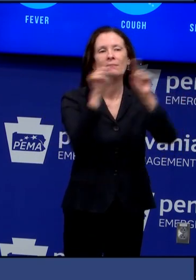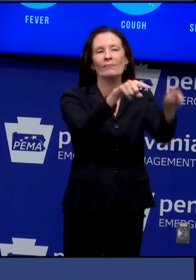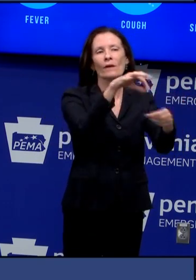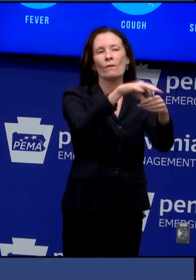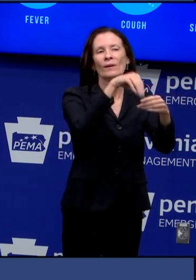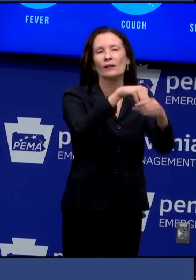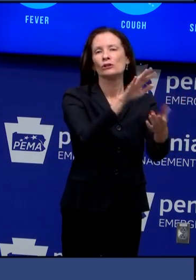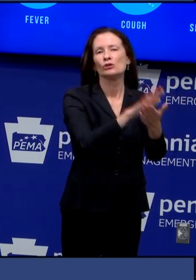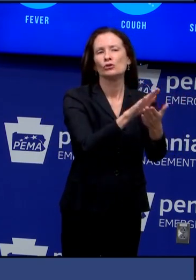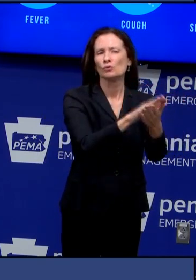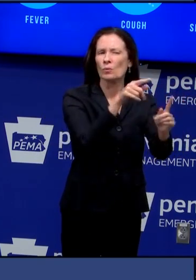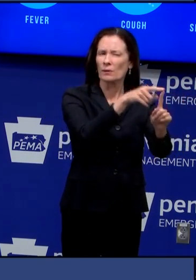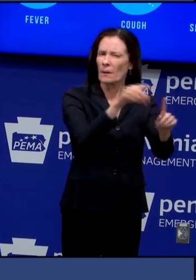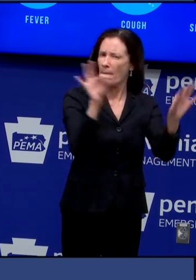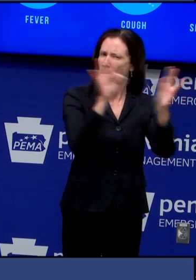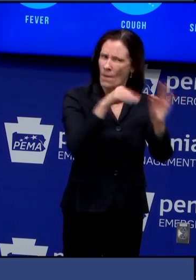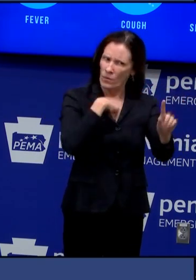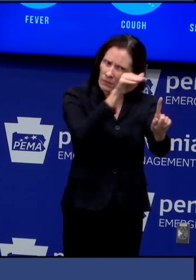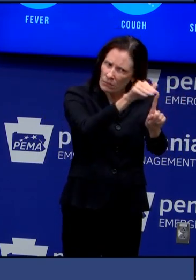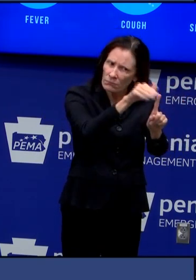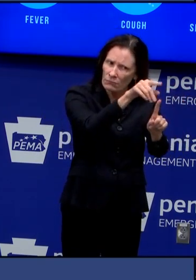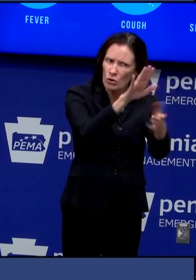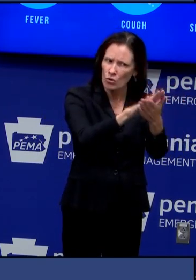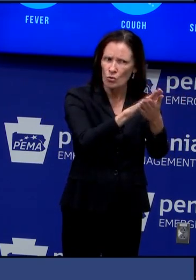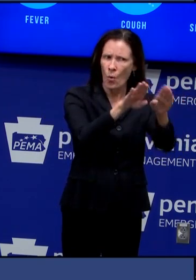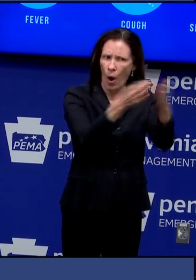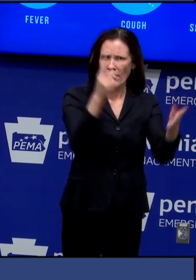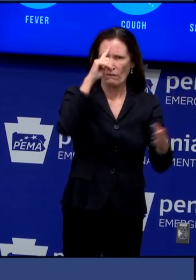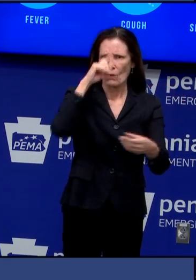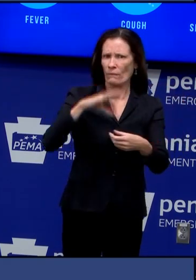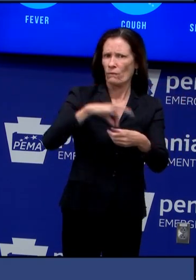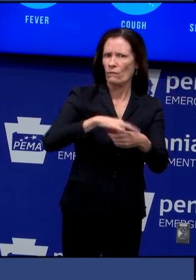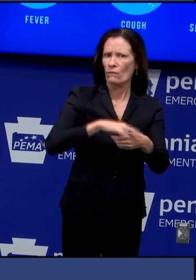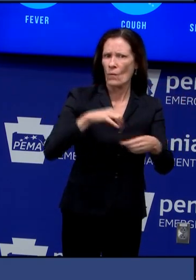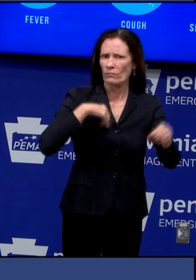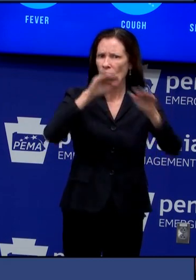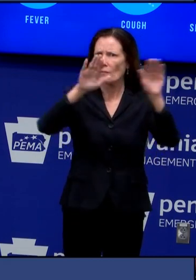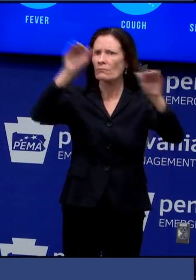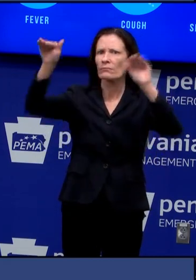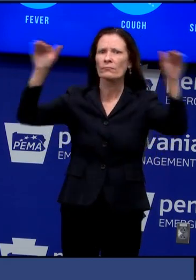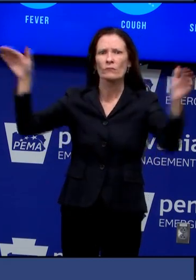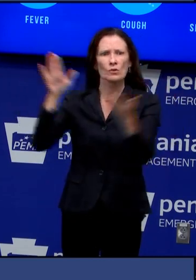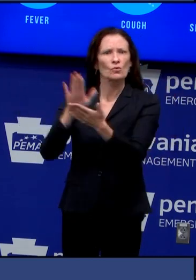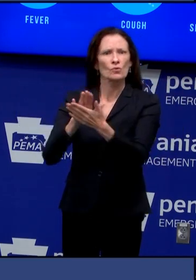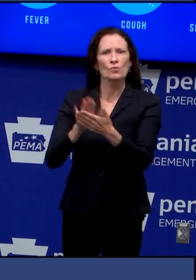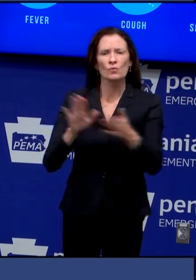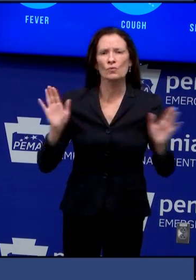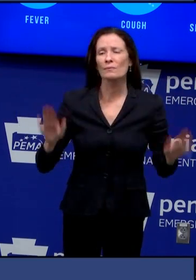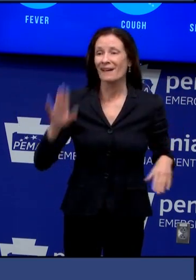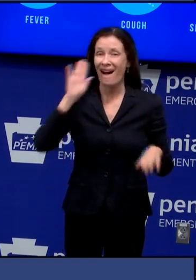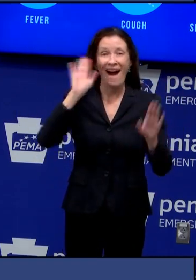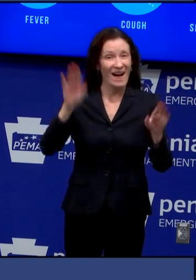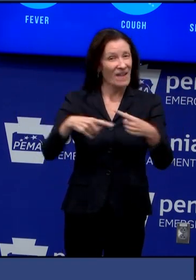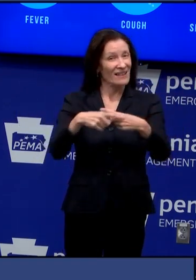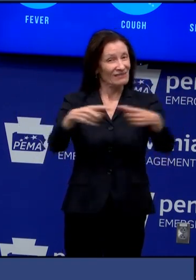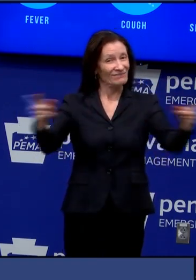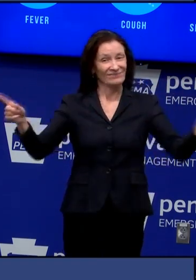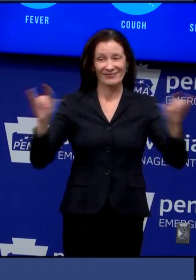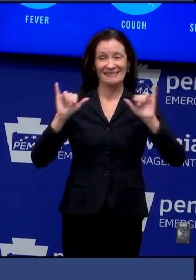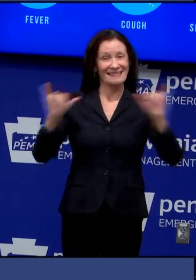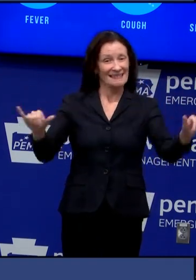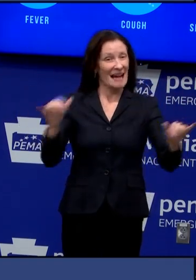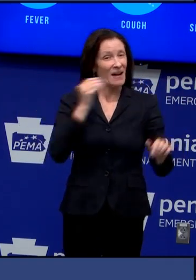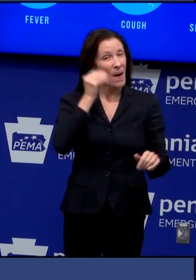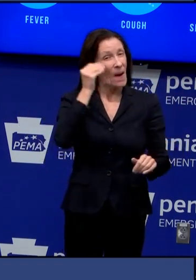places on election day we all know that we've been under stay-at-home orders there are some changes in that now